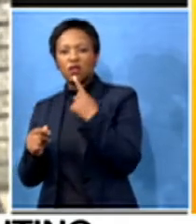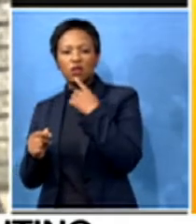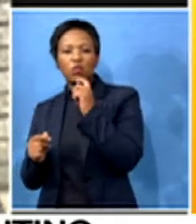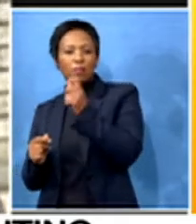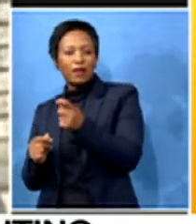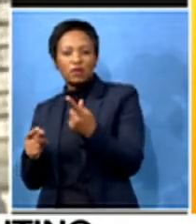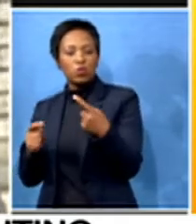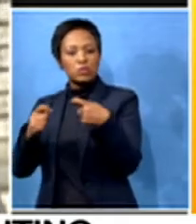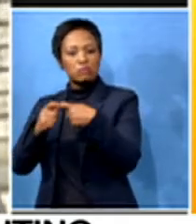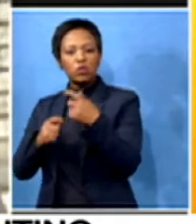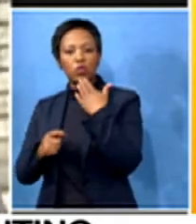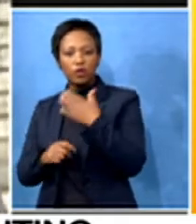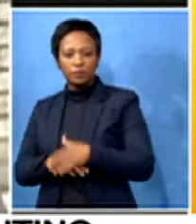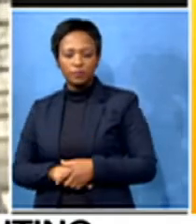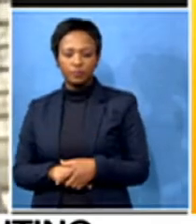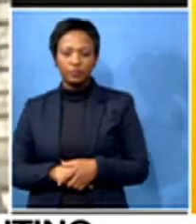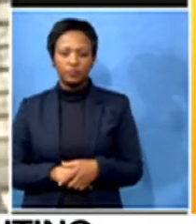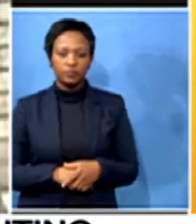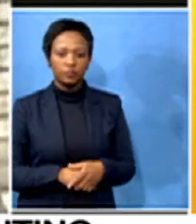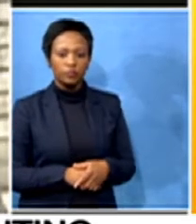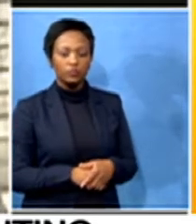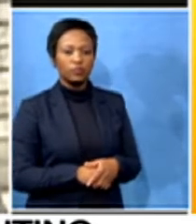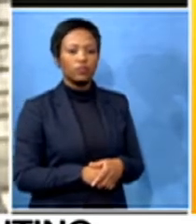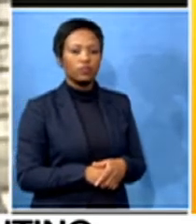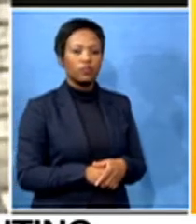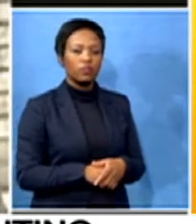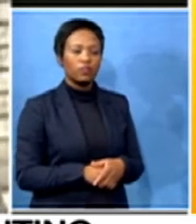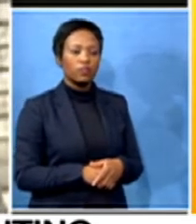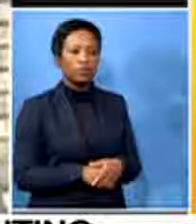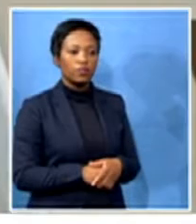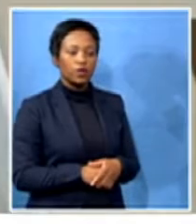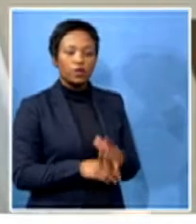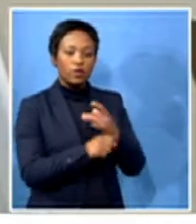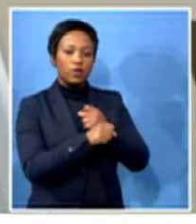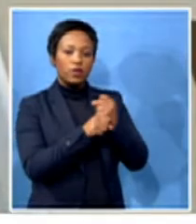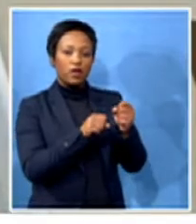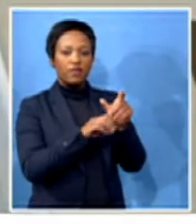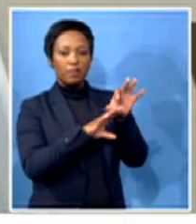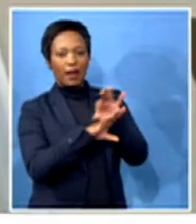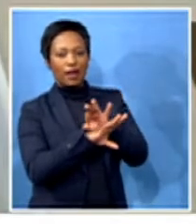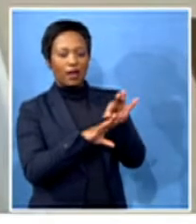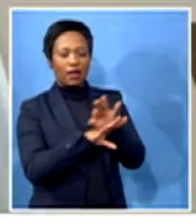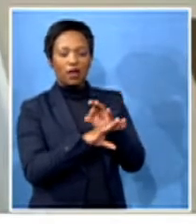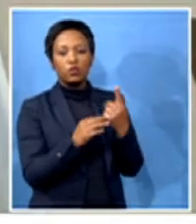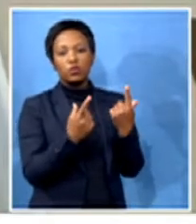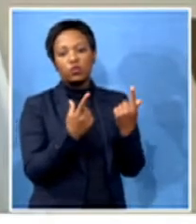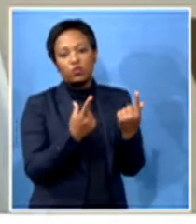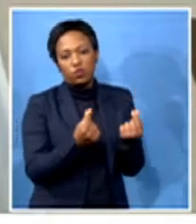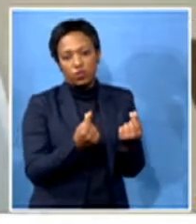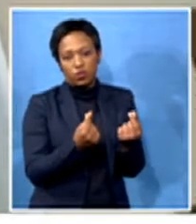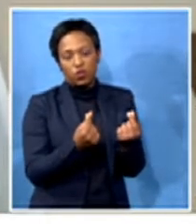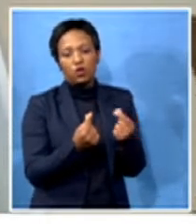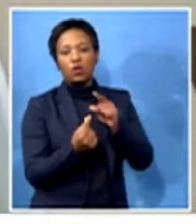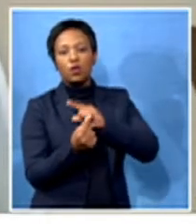Okay, I'll start with the first part. It wasn't a deliberate one to make it an all-female law firm. We